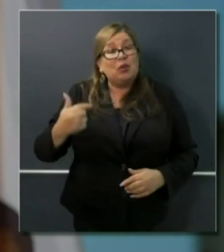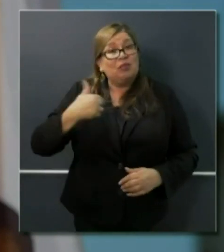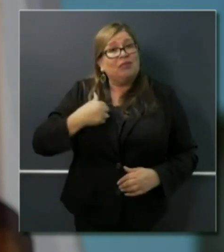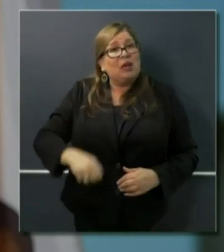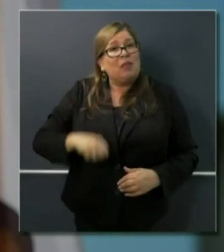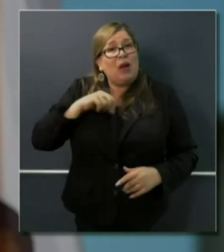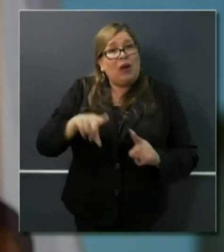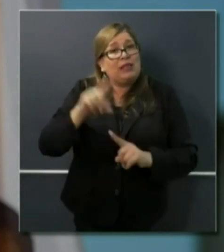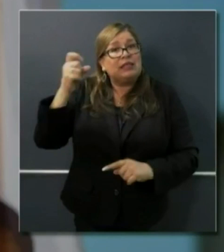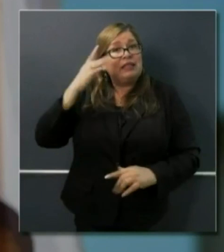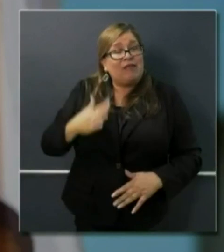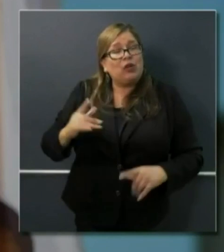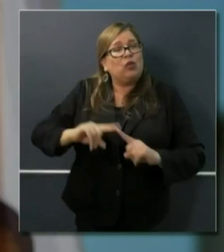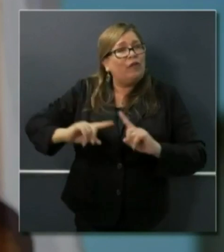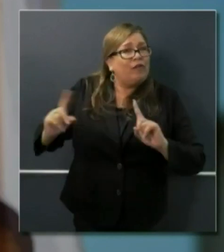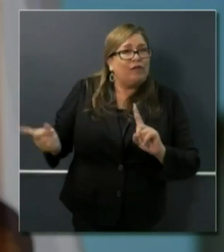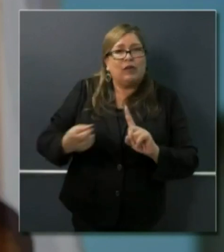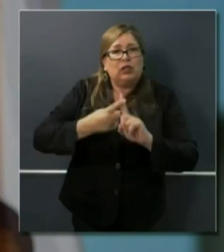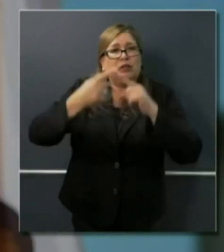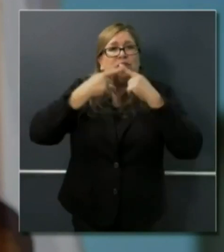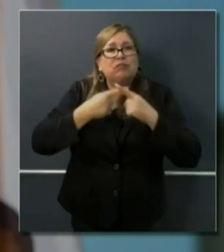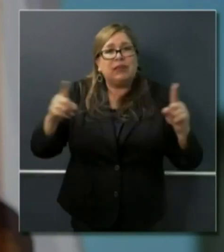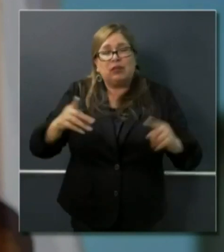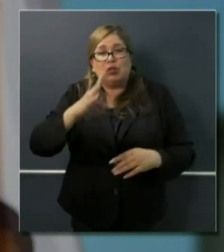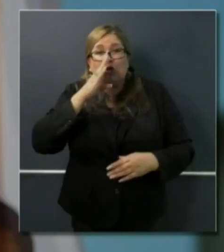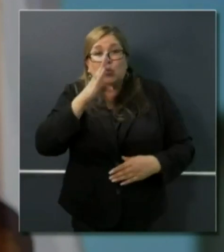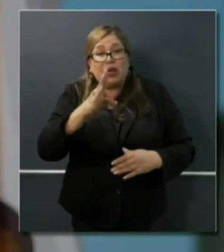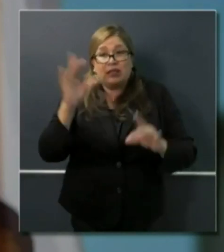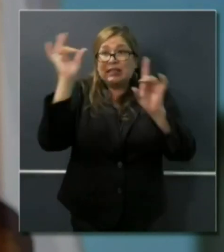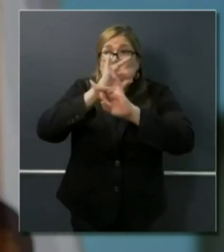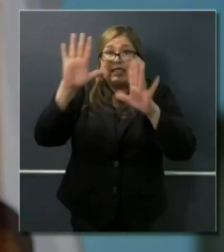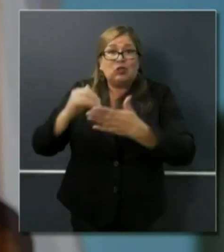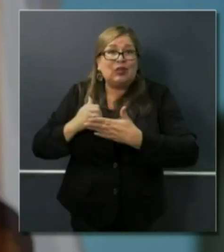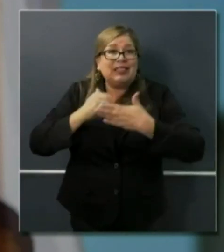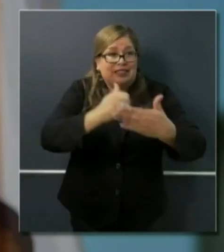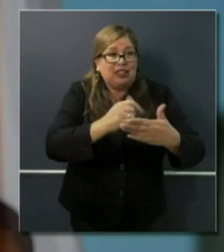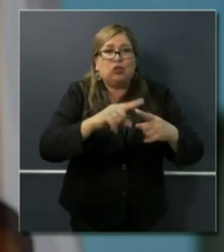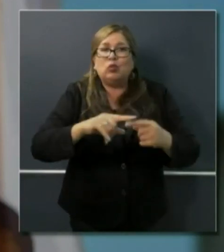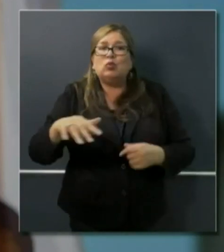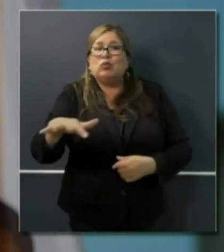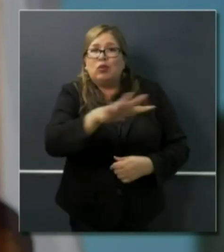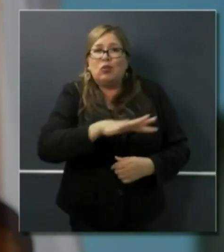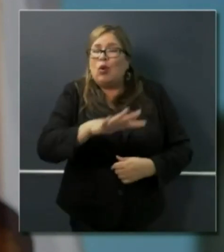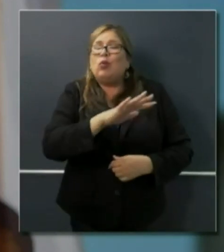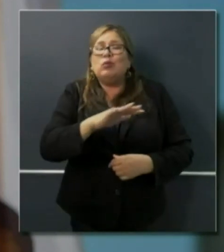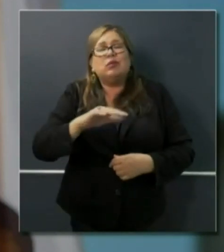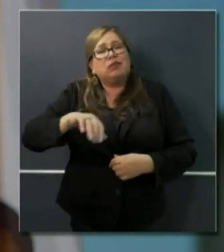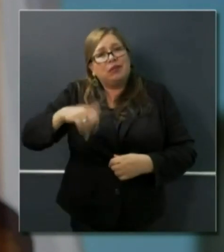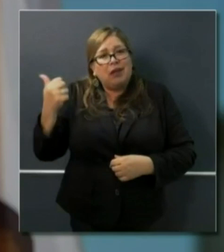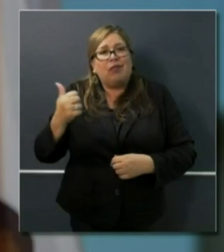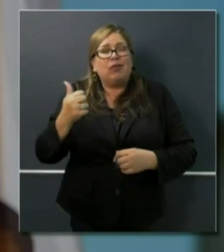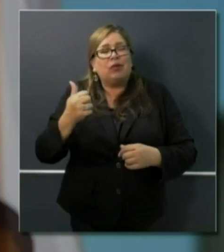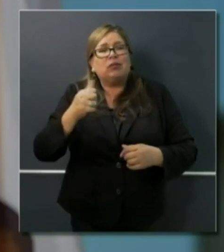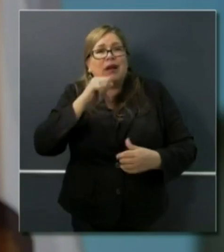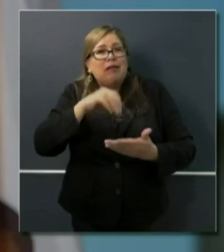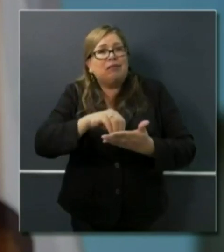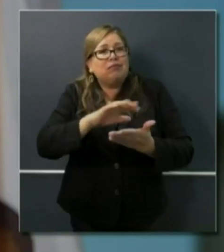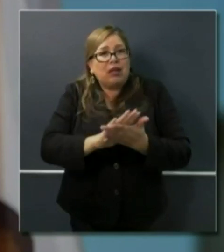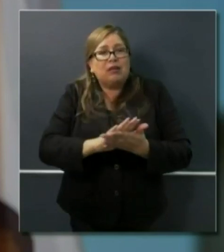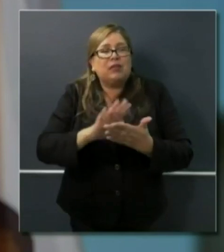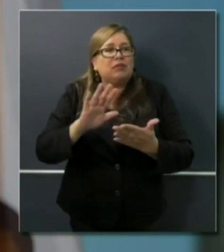announce a program for direct disaster assistance to those individuals. We're putting up $75 million